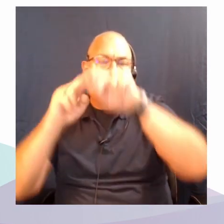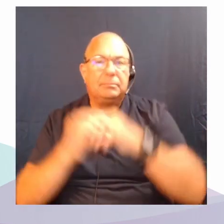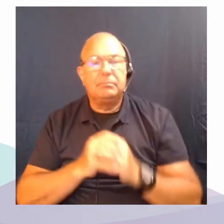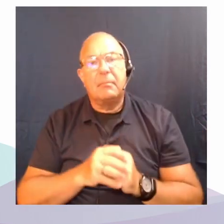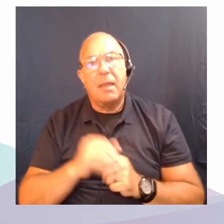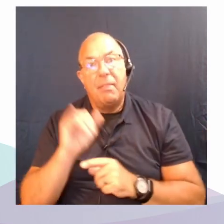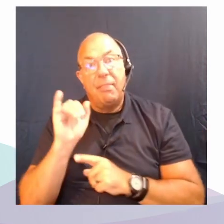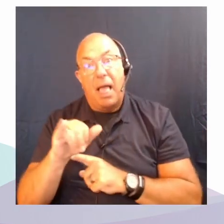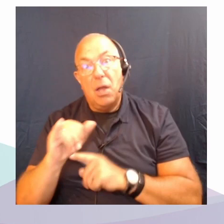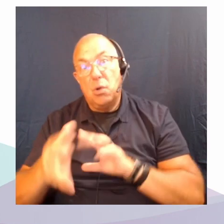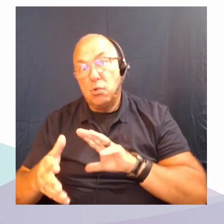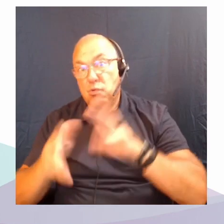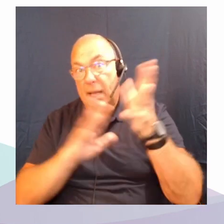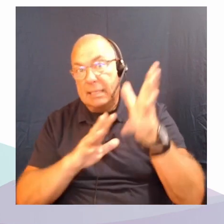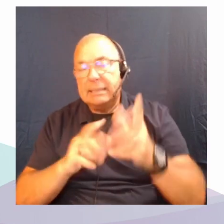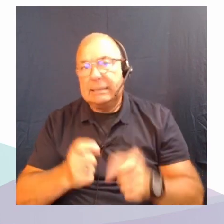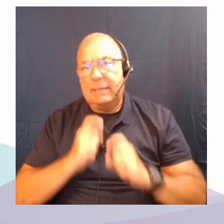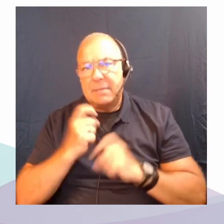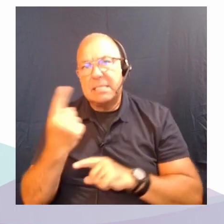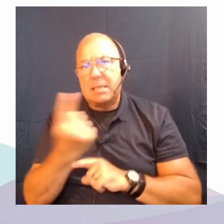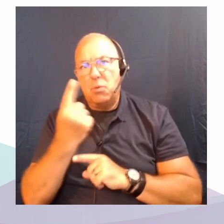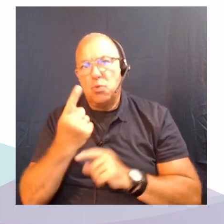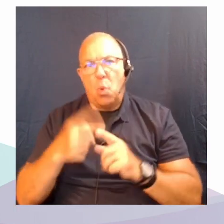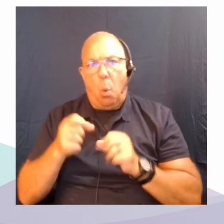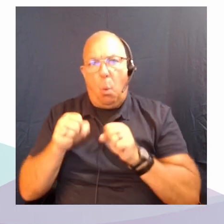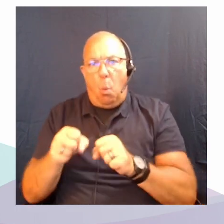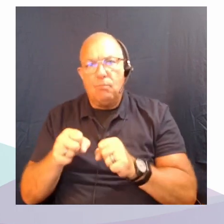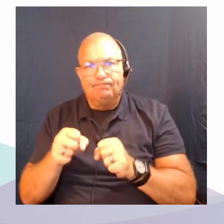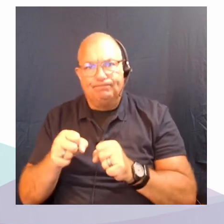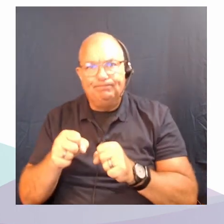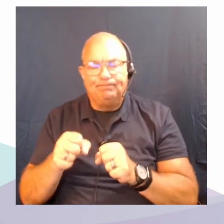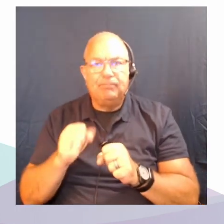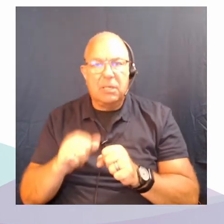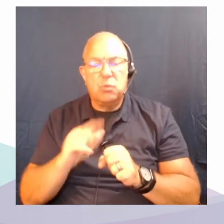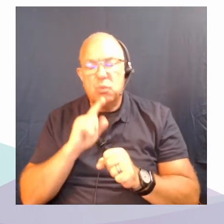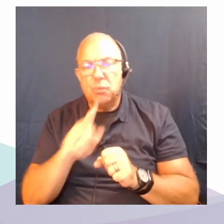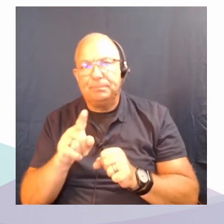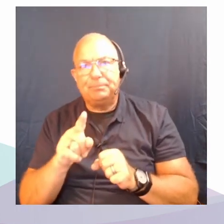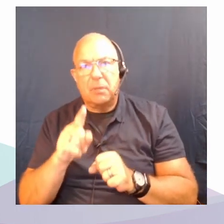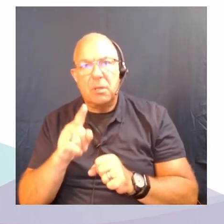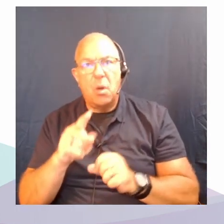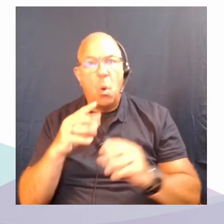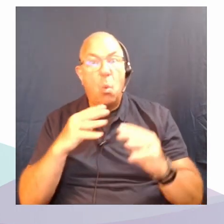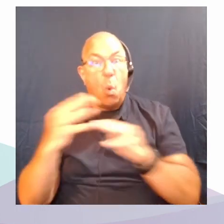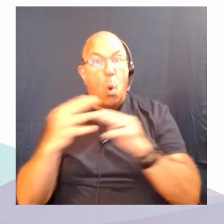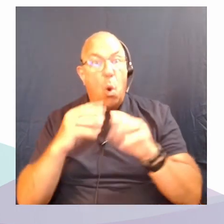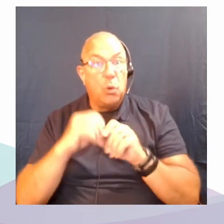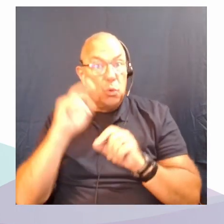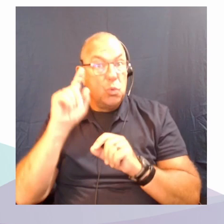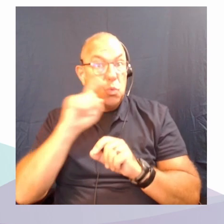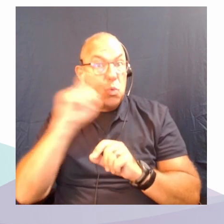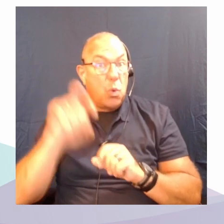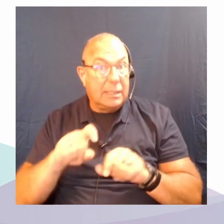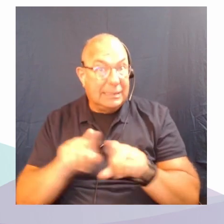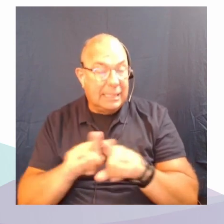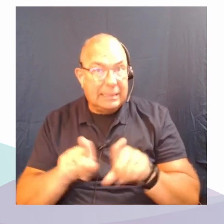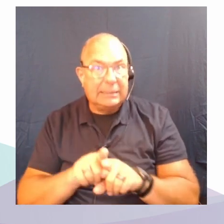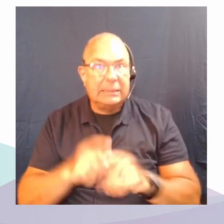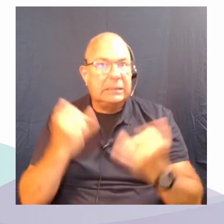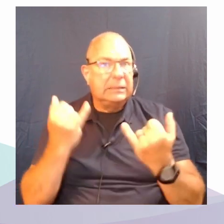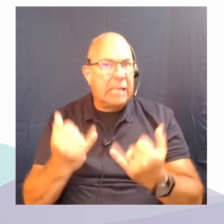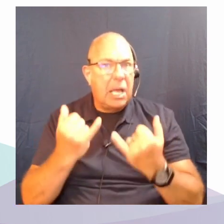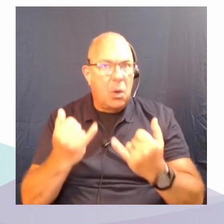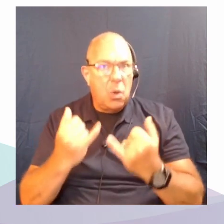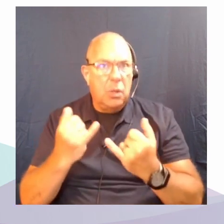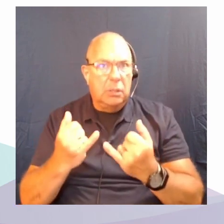gives us something to hold on to. And I think it's true of the war in Ukraine as well. There is immediately this rush to decide